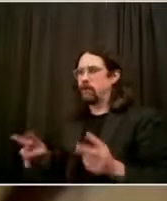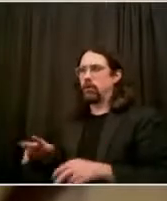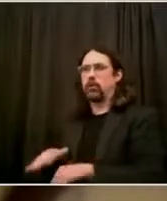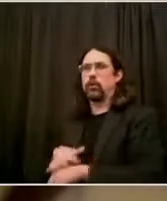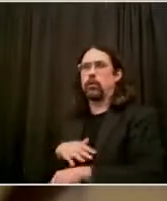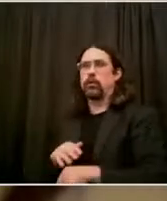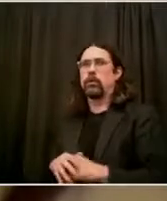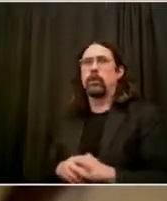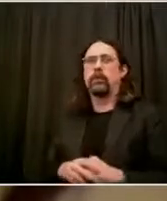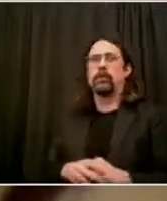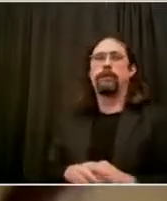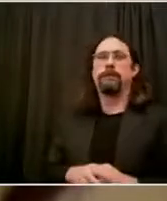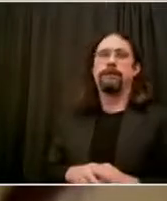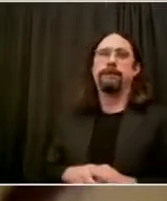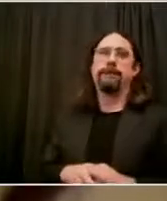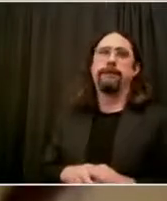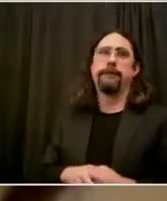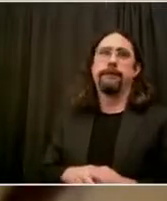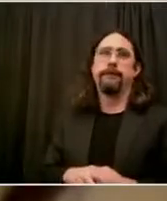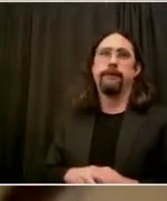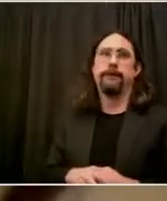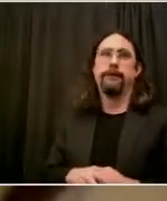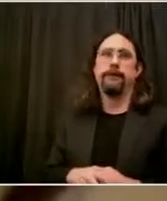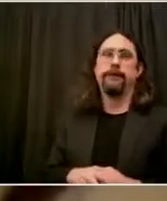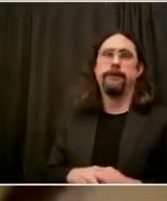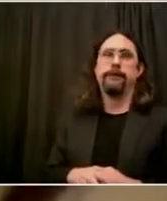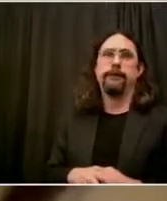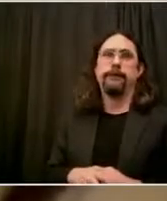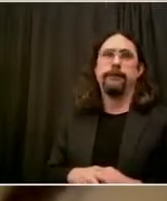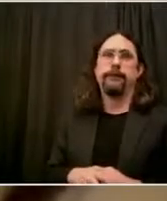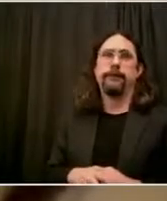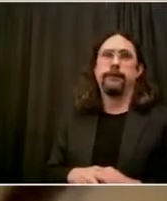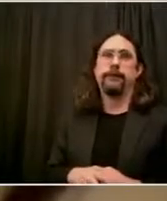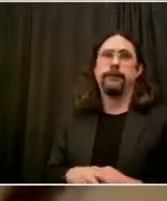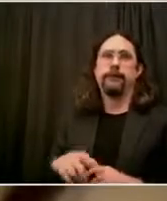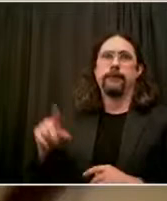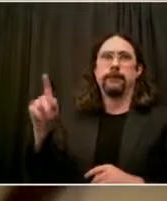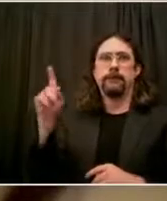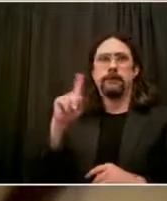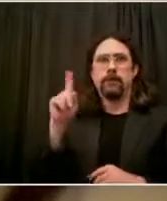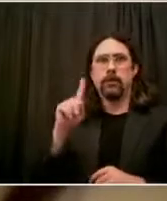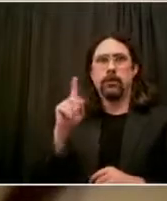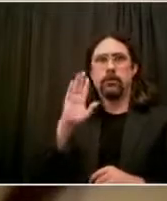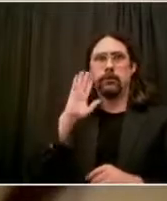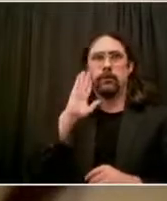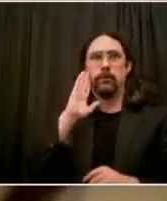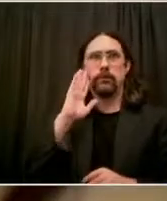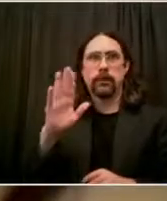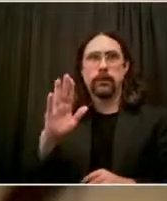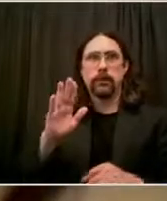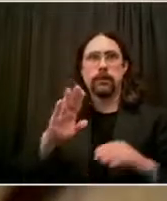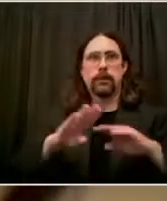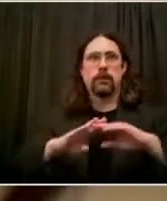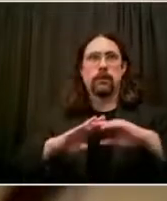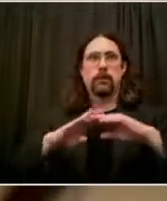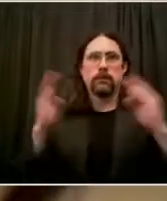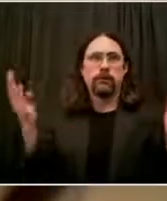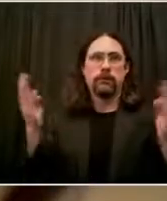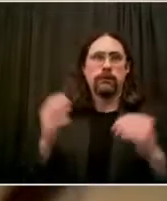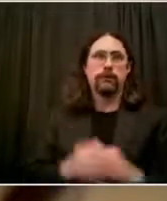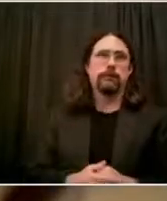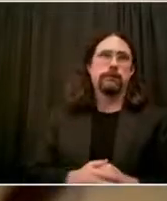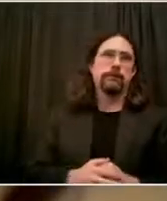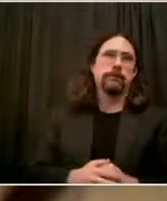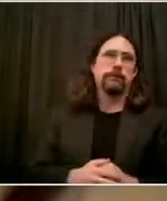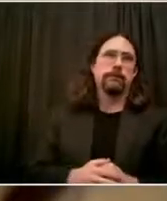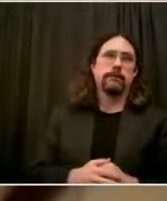services, things like that. And so that was something they were very interested in, the large churches. And we're